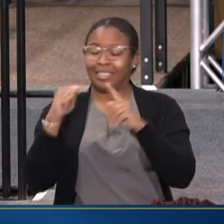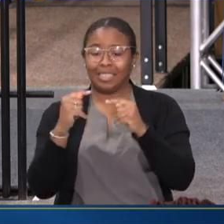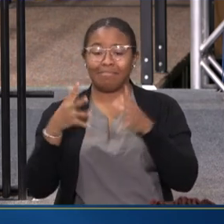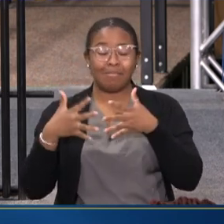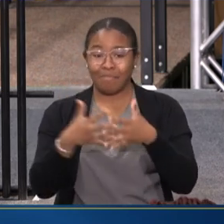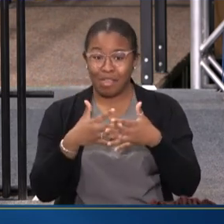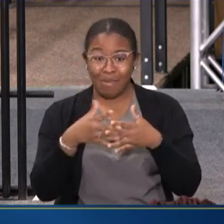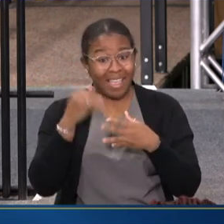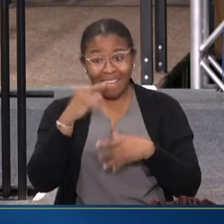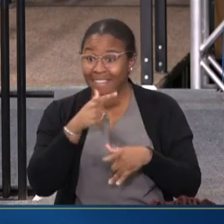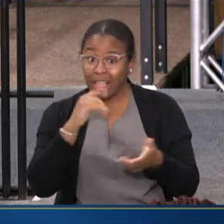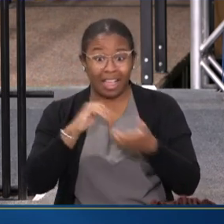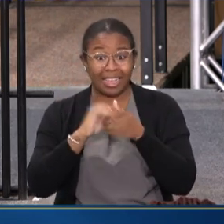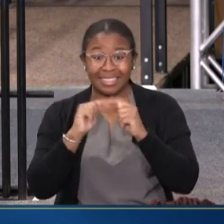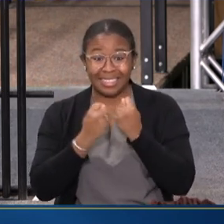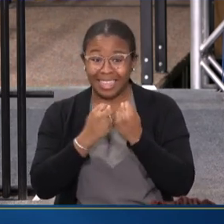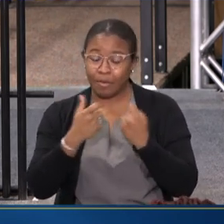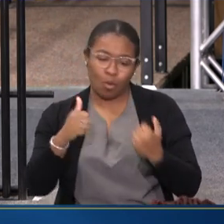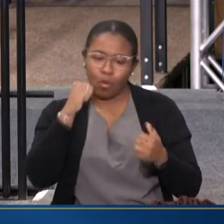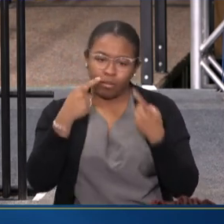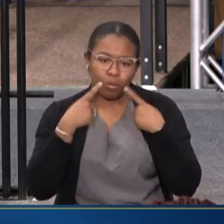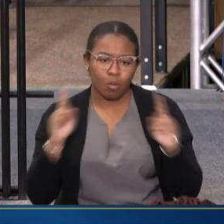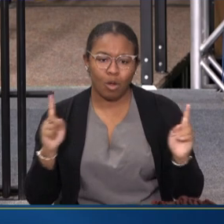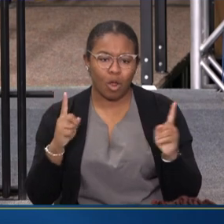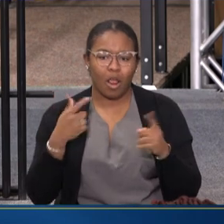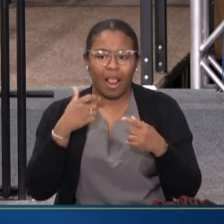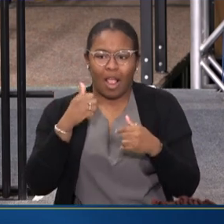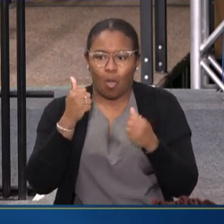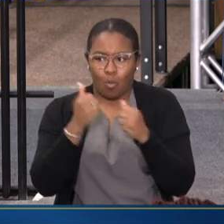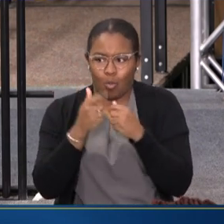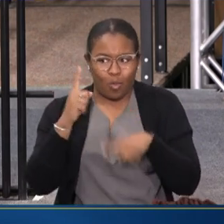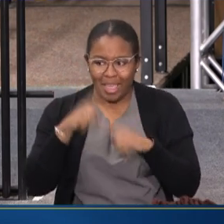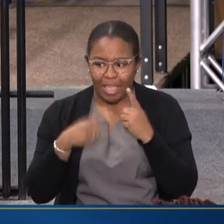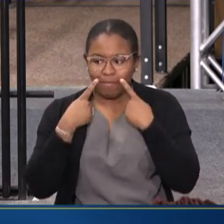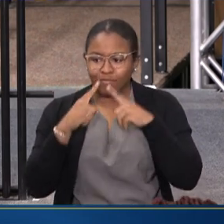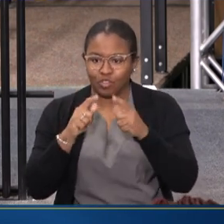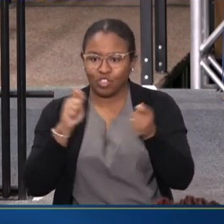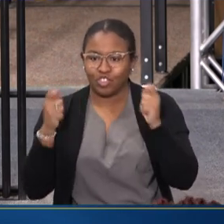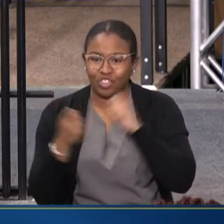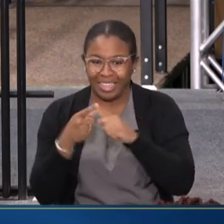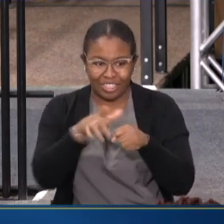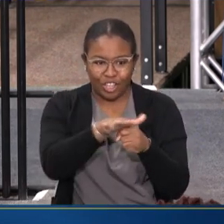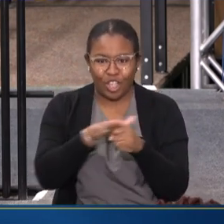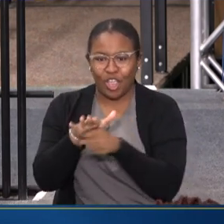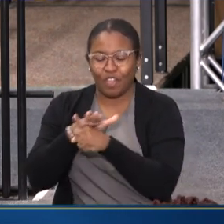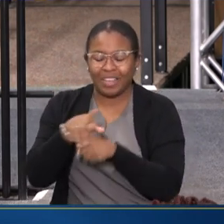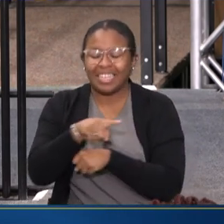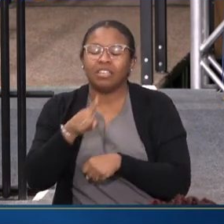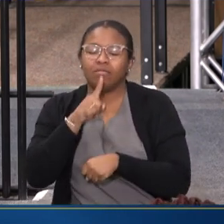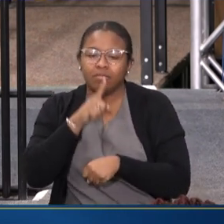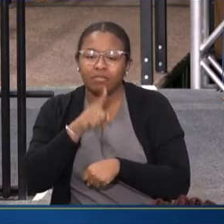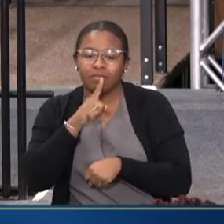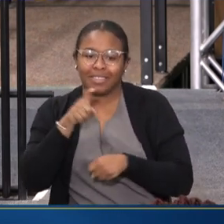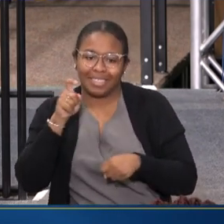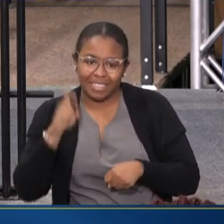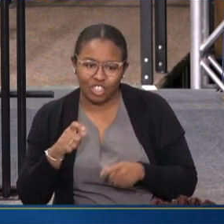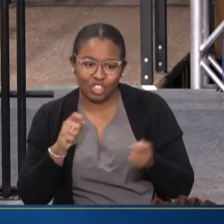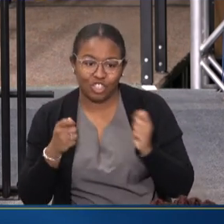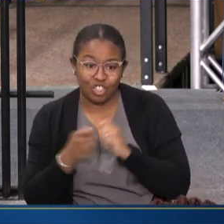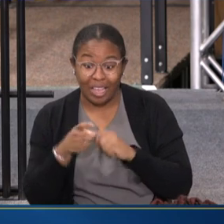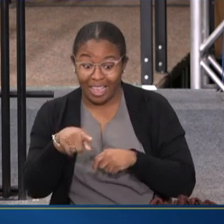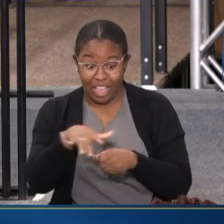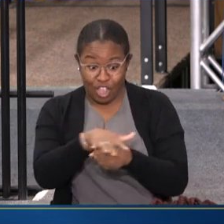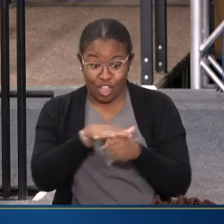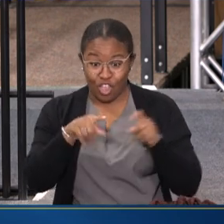NO SHOT. WE GOT NO SHOT OF MAKING TRUE CHANGE IN THE AREAS THAT SO DESPERATELY NEED IT. THE AREAS WHERE